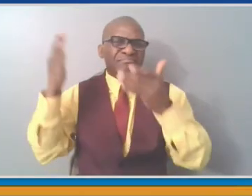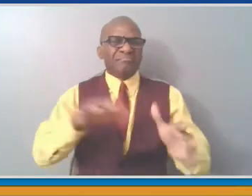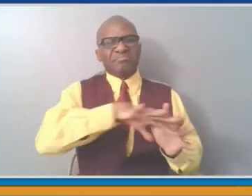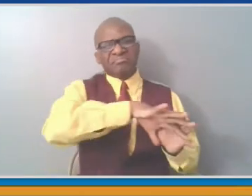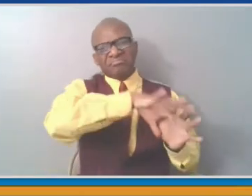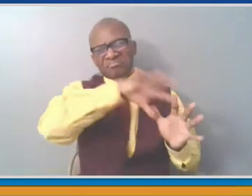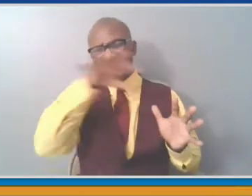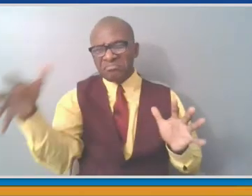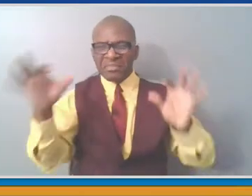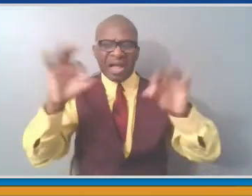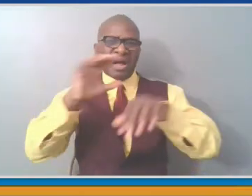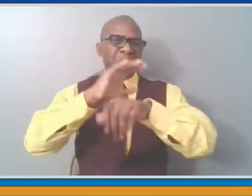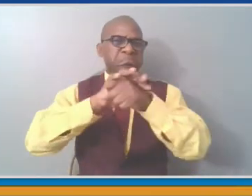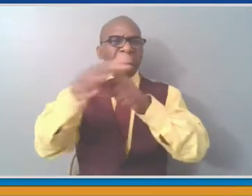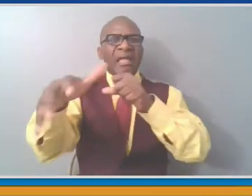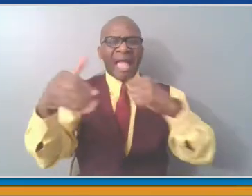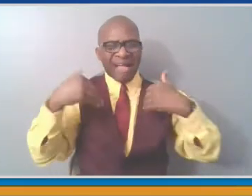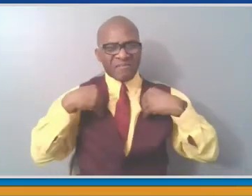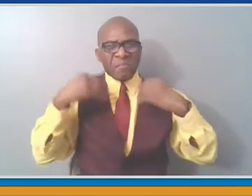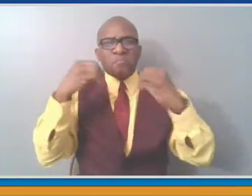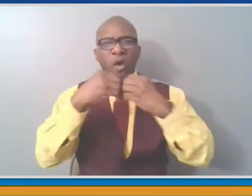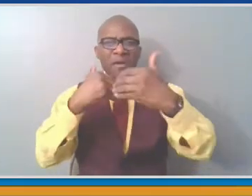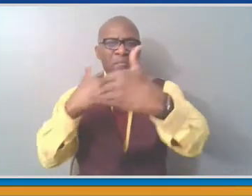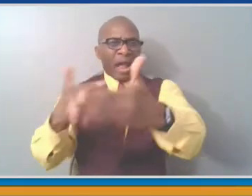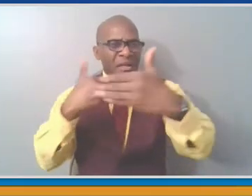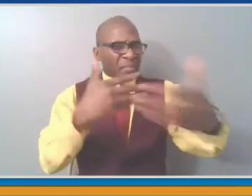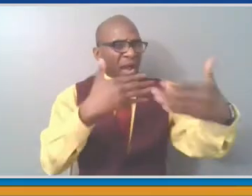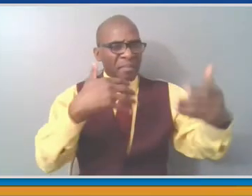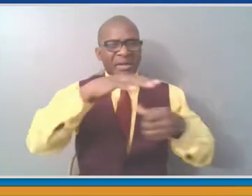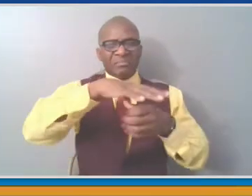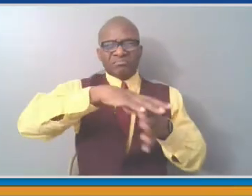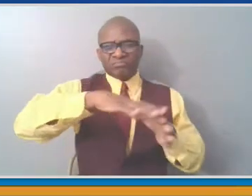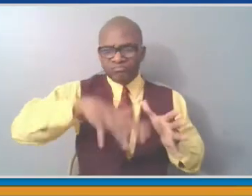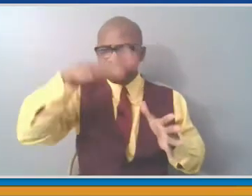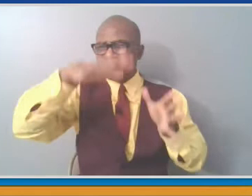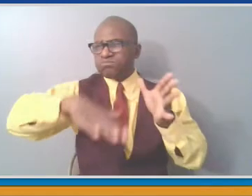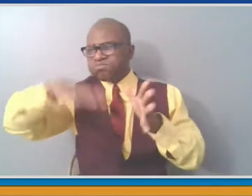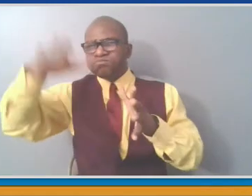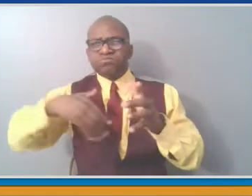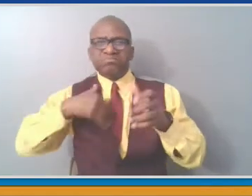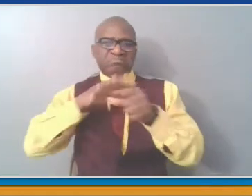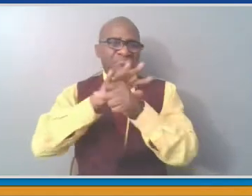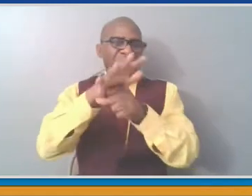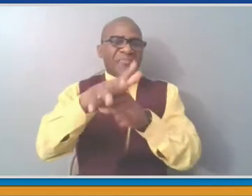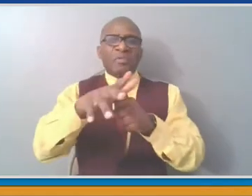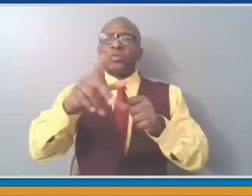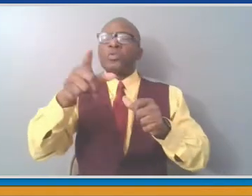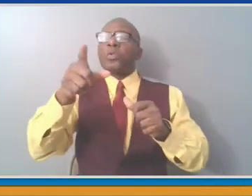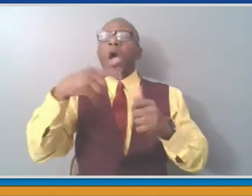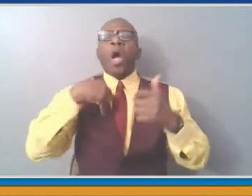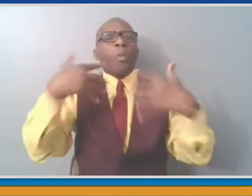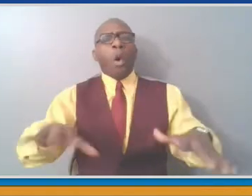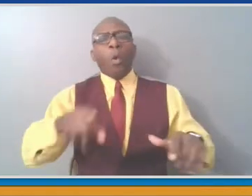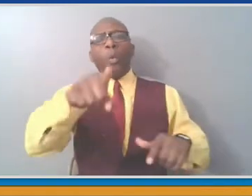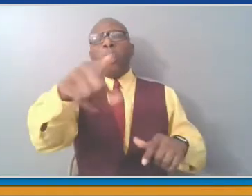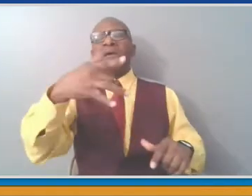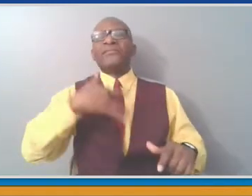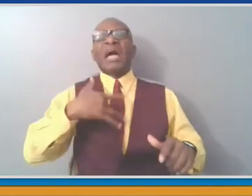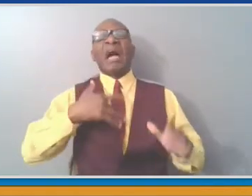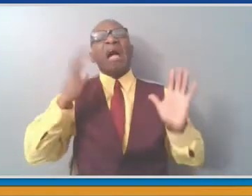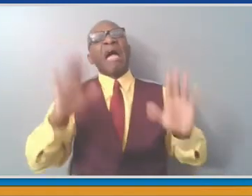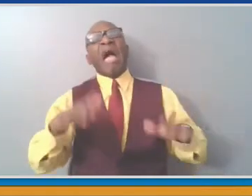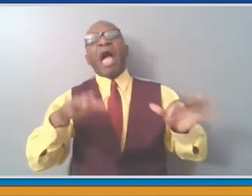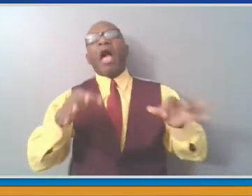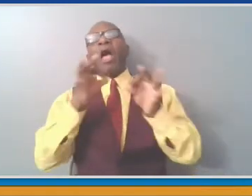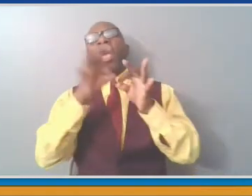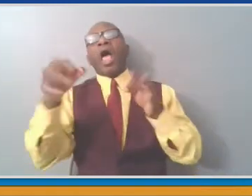for everyone. So make sure to take that opportunity to get vaccinated, to get to a site. Even though the one